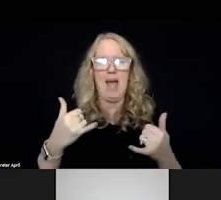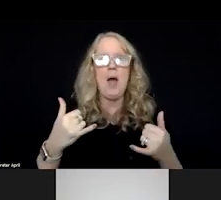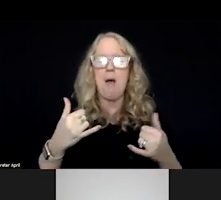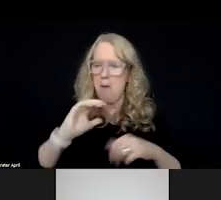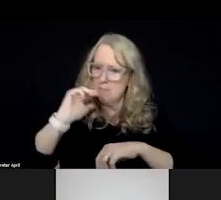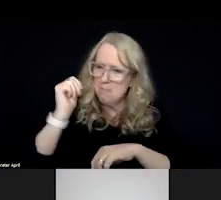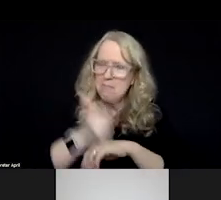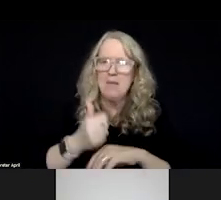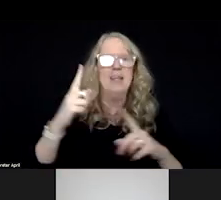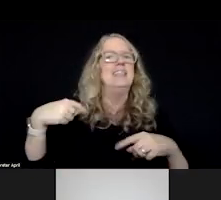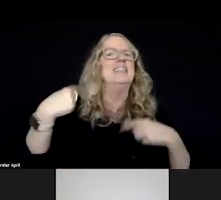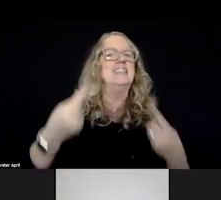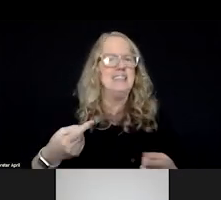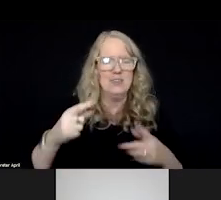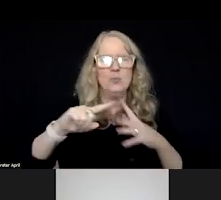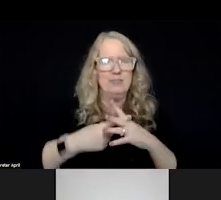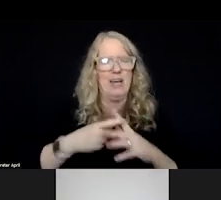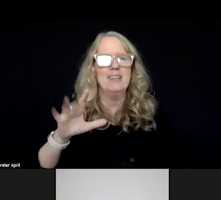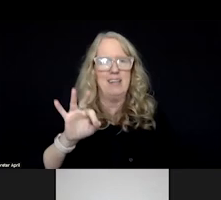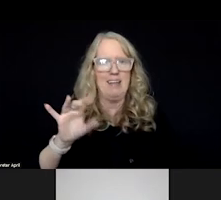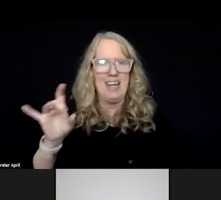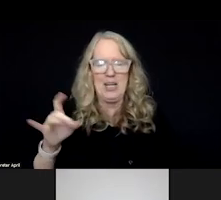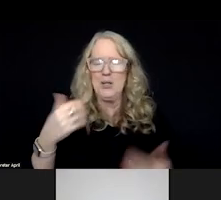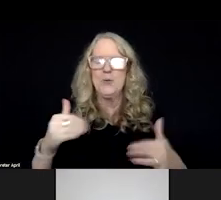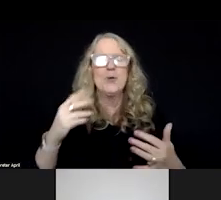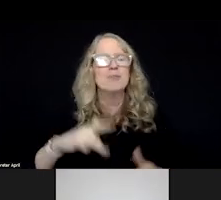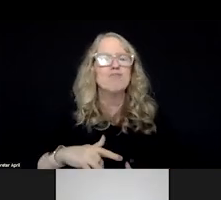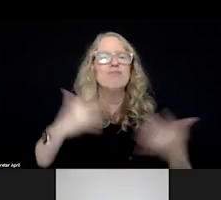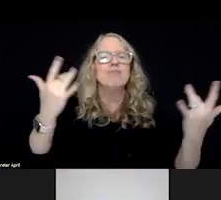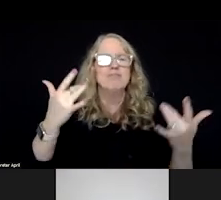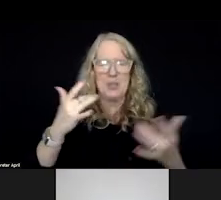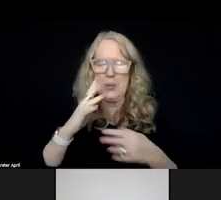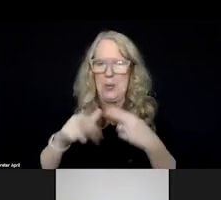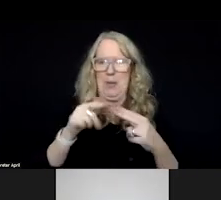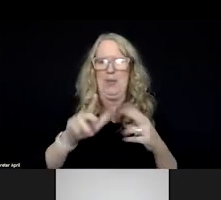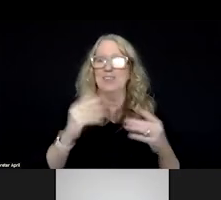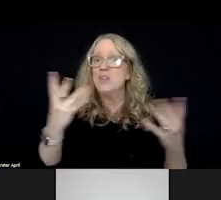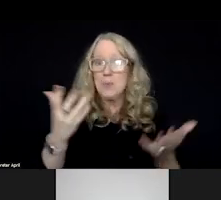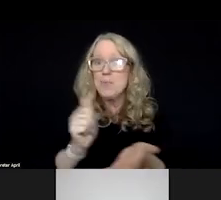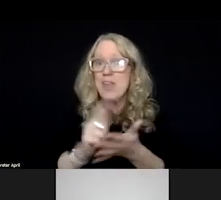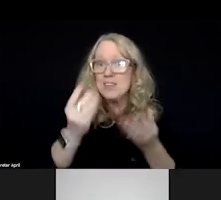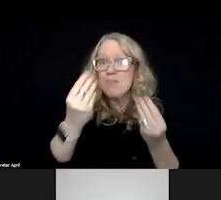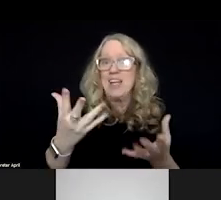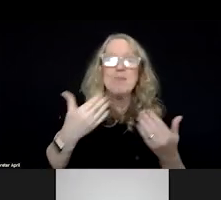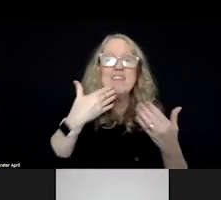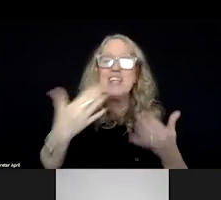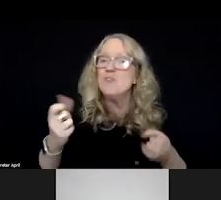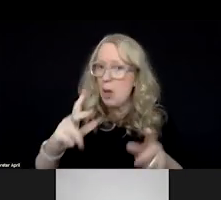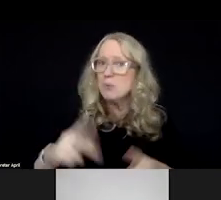since 9-8-8, and we couldn't be more excited about it. So that's what I have. Thanks for the opportunity.